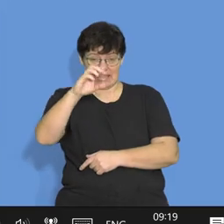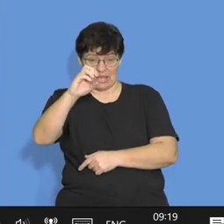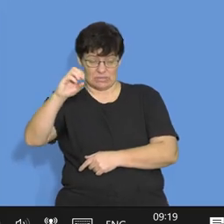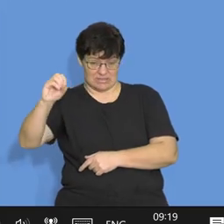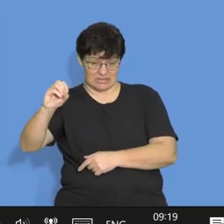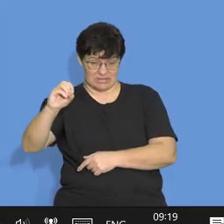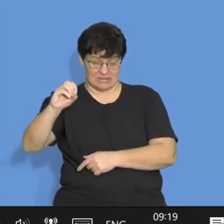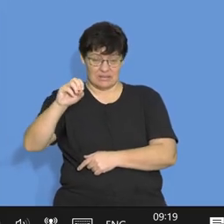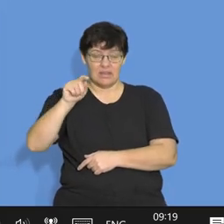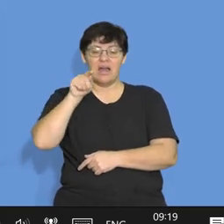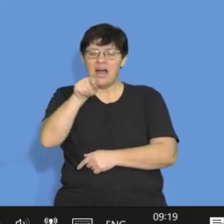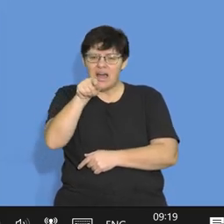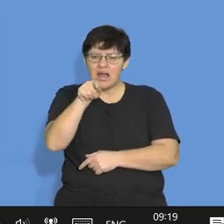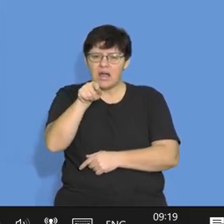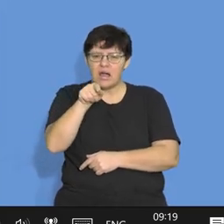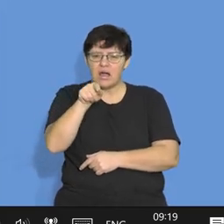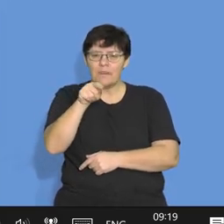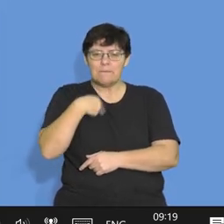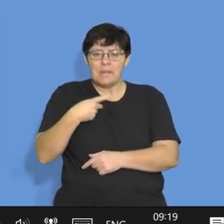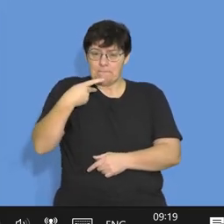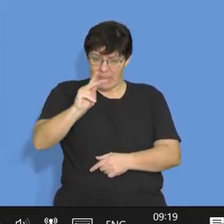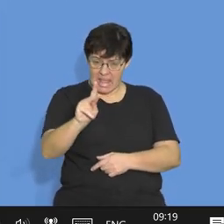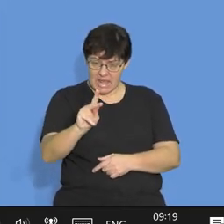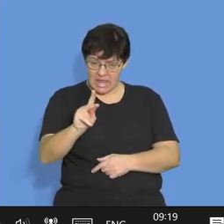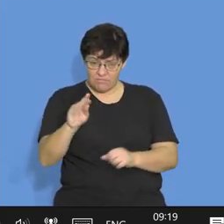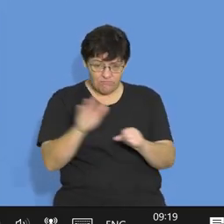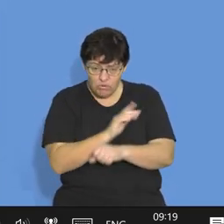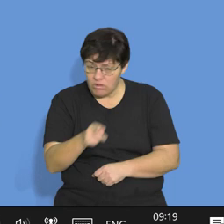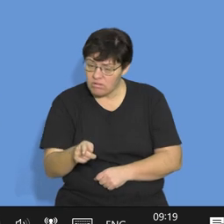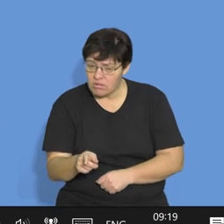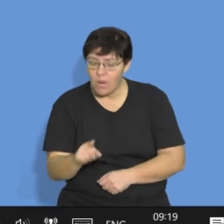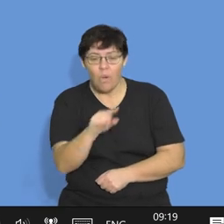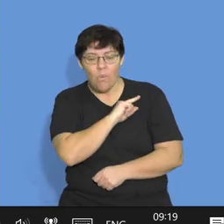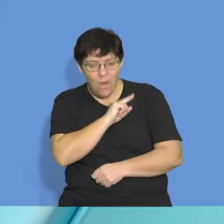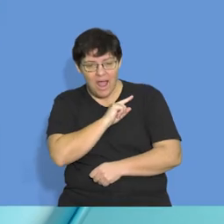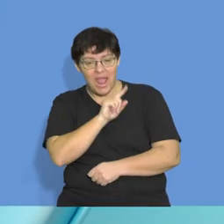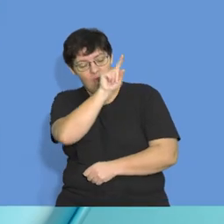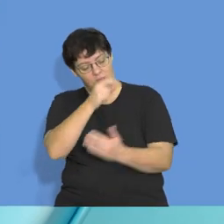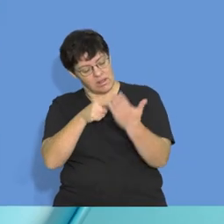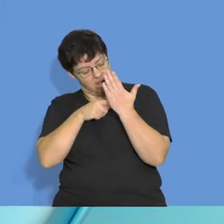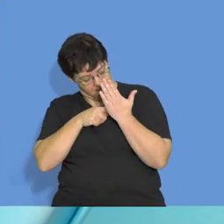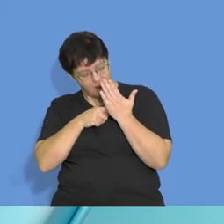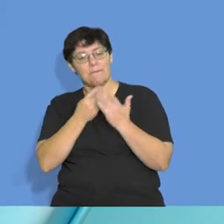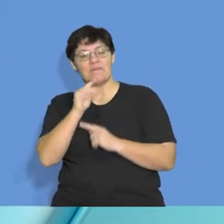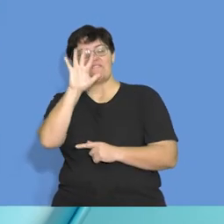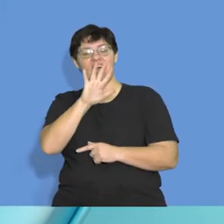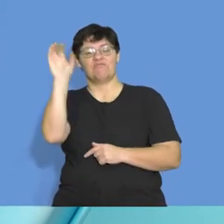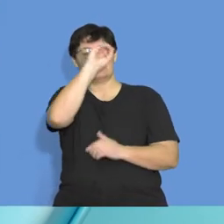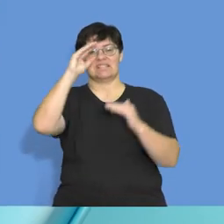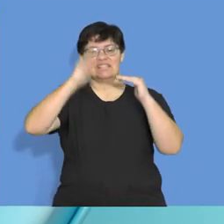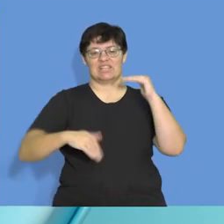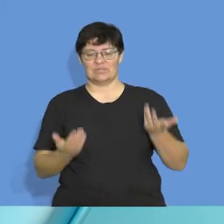what percentage are you paying? Because the question clearly said, you were given a 5%